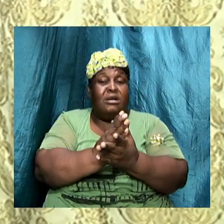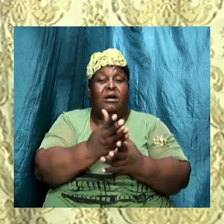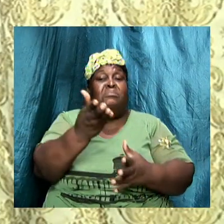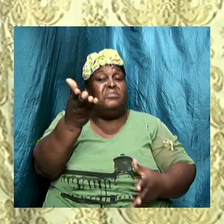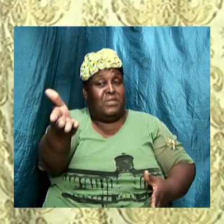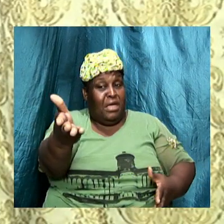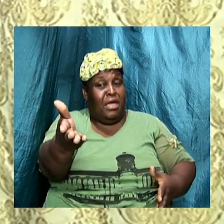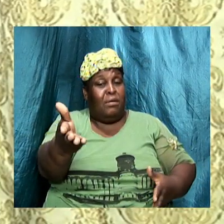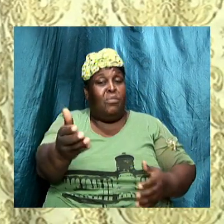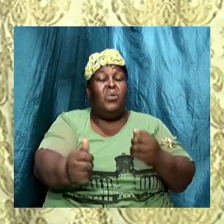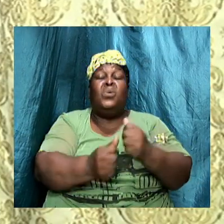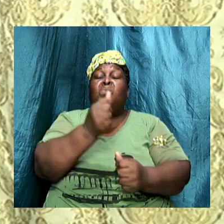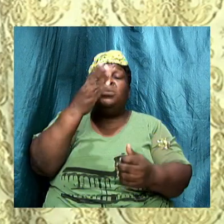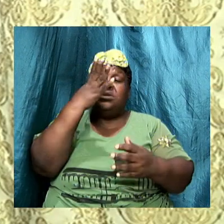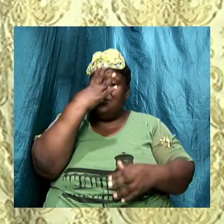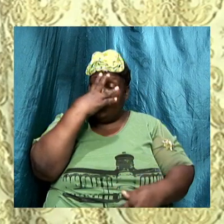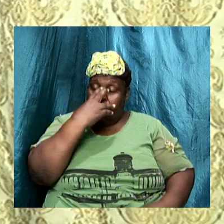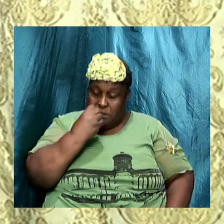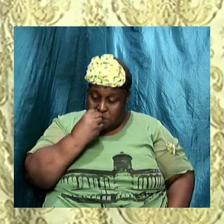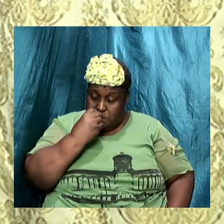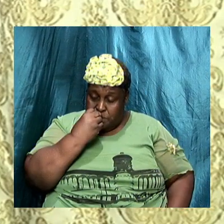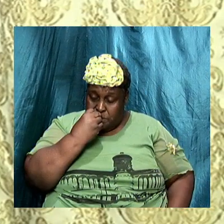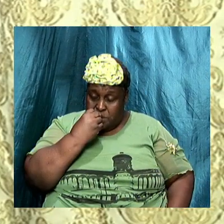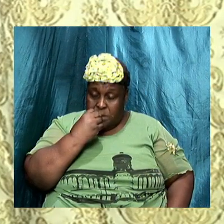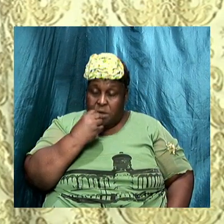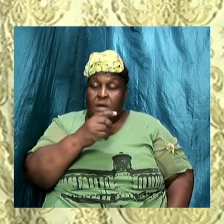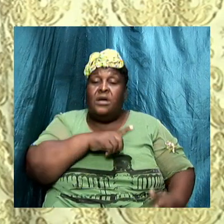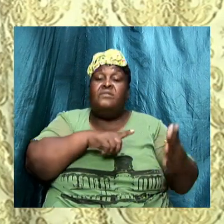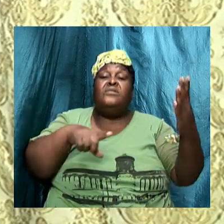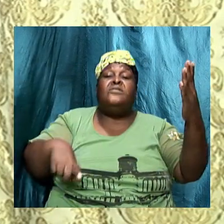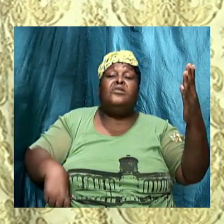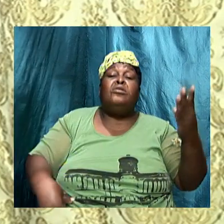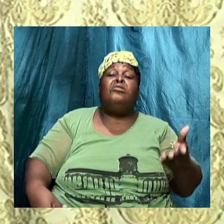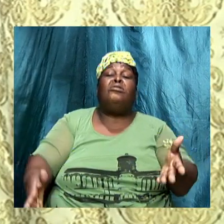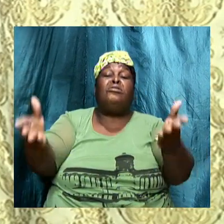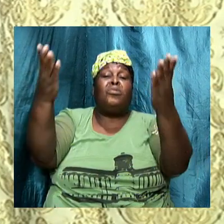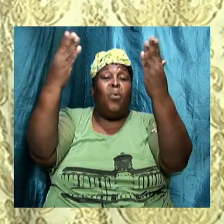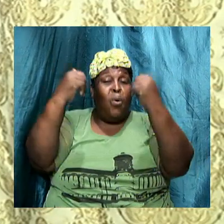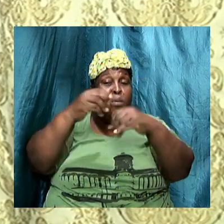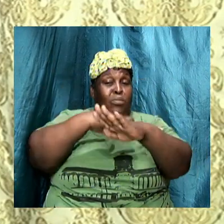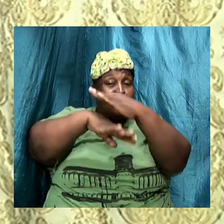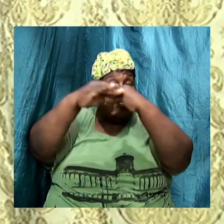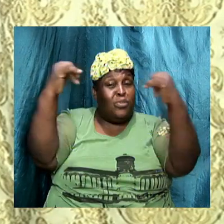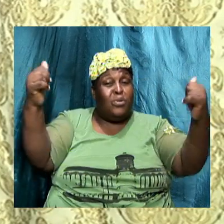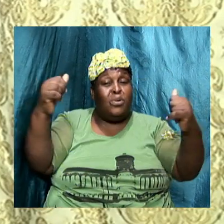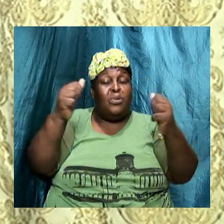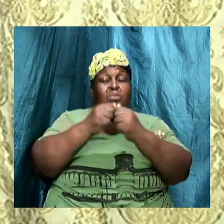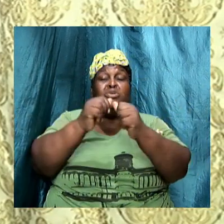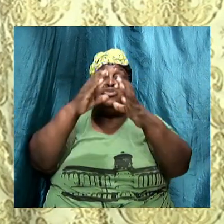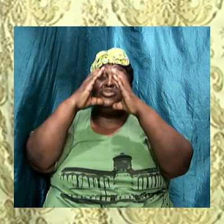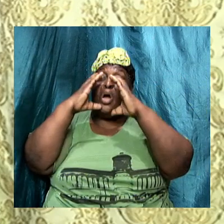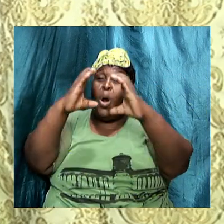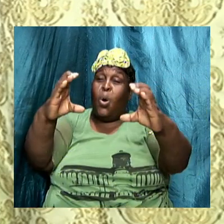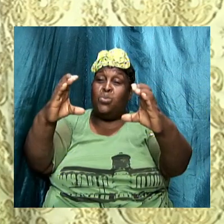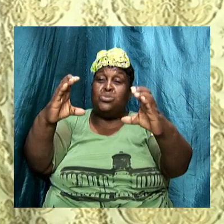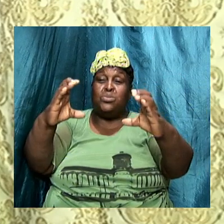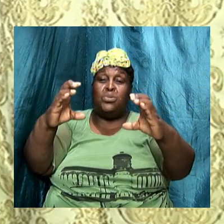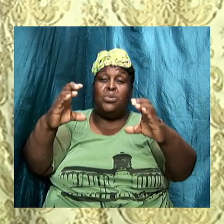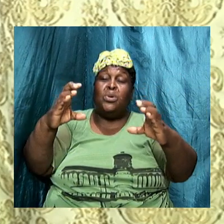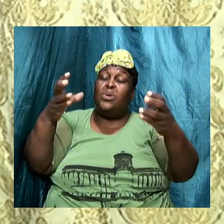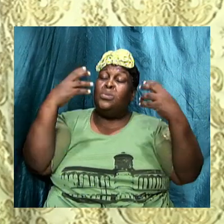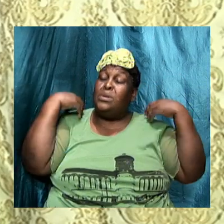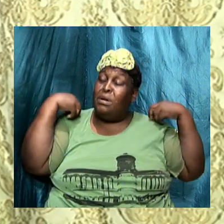them which are asleep for the Lord himself shall descend from heaven with a shout with the voice of the